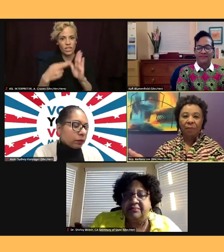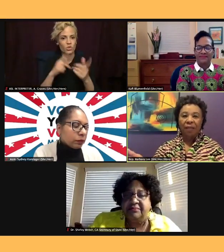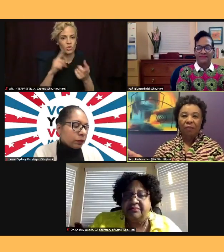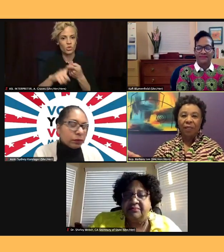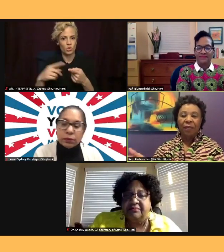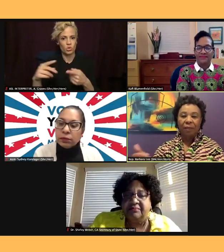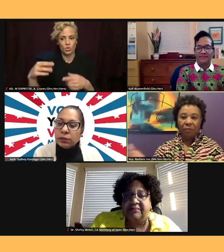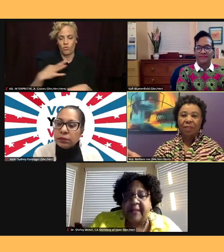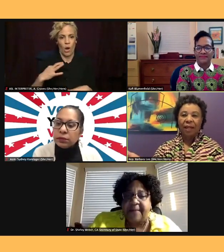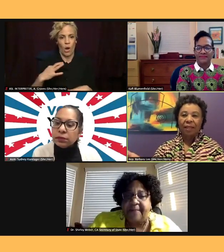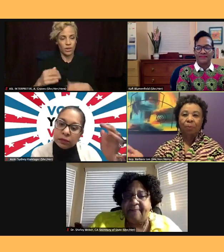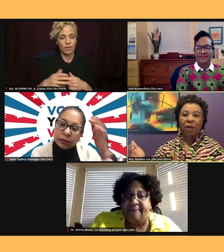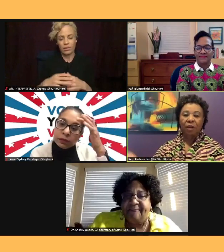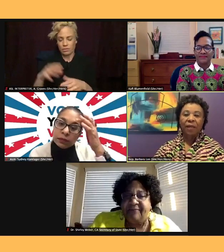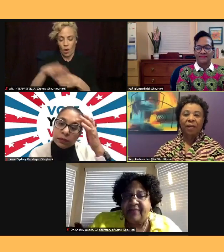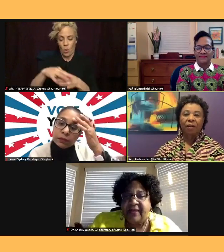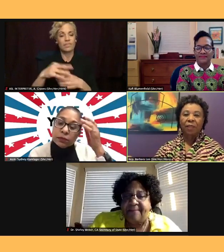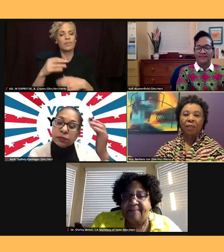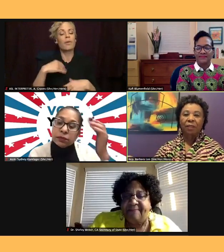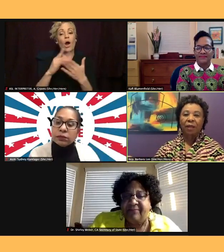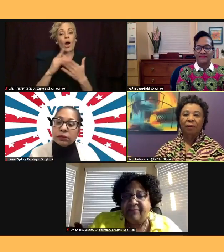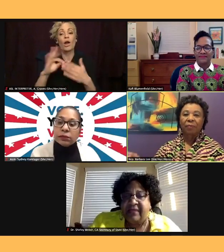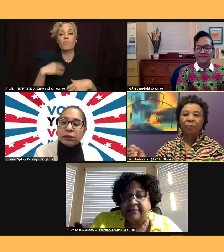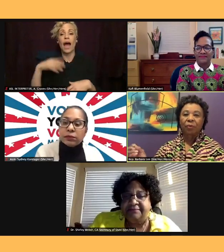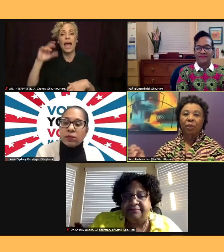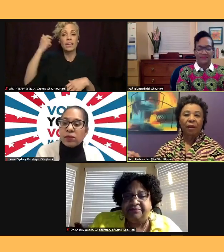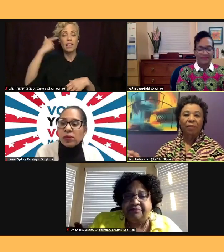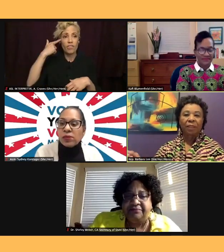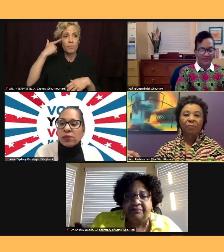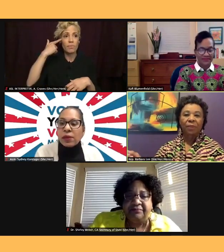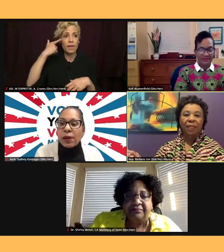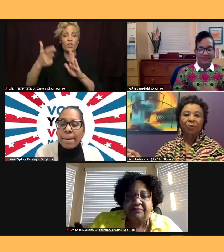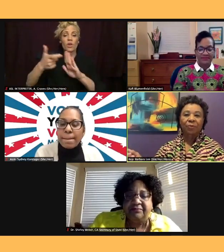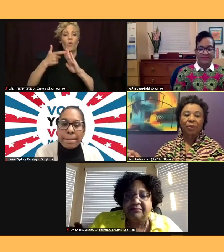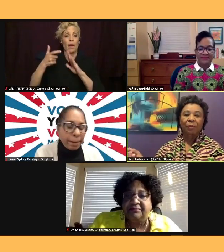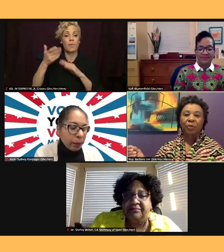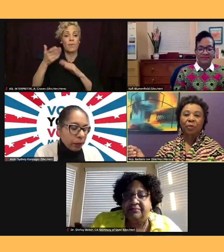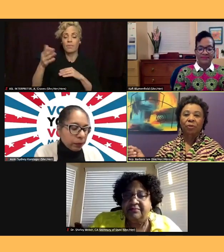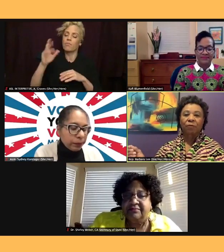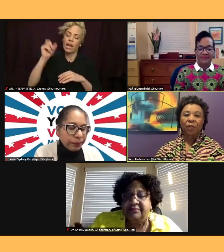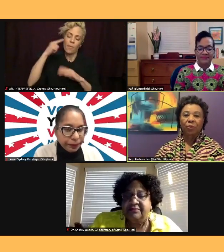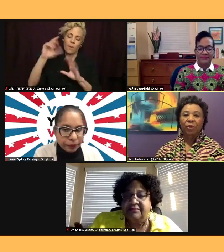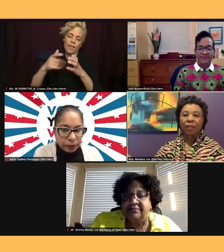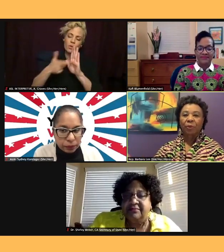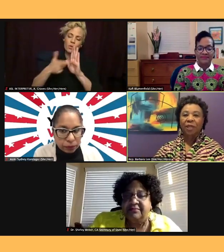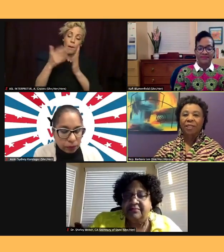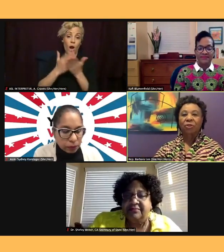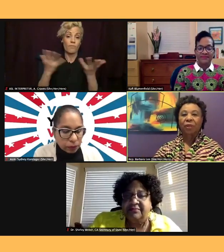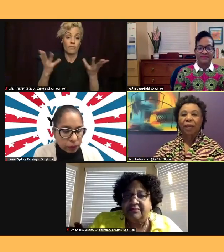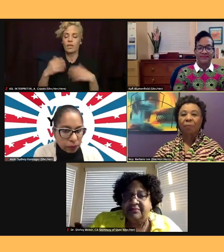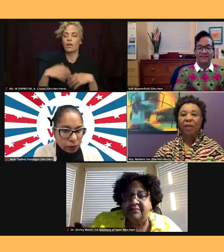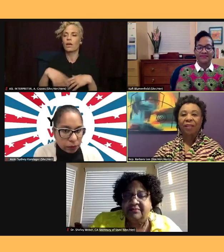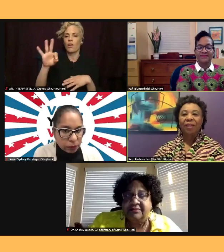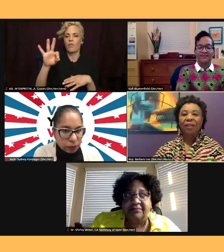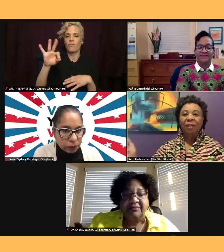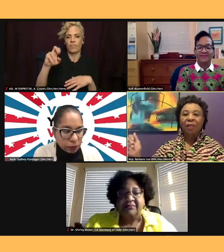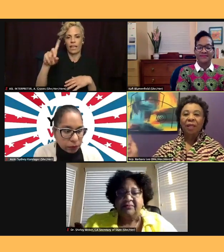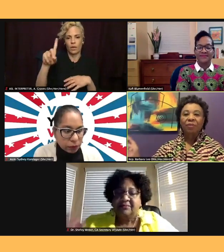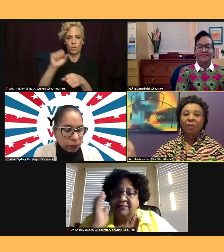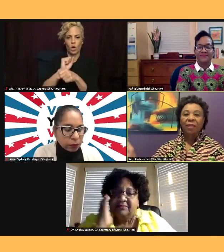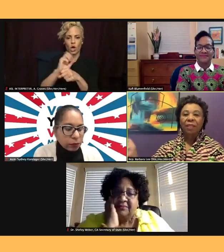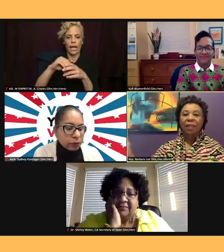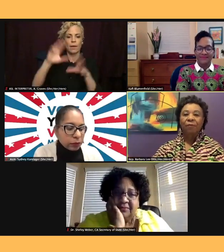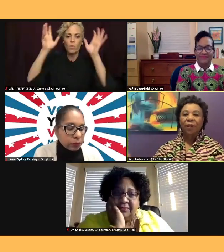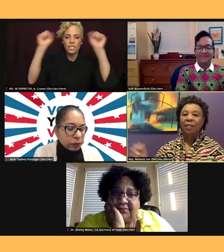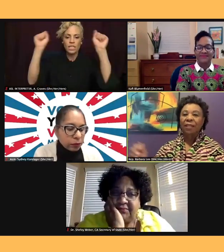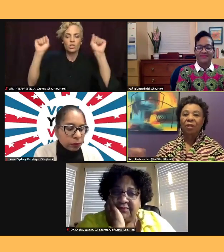Mills College, part of my government requirement, government class requirement was to do field work in a presidential campaign. McGovern, Muskie, Humphrey, I said,